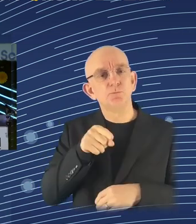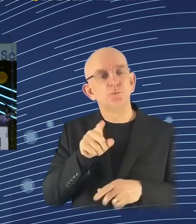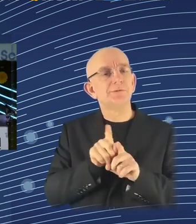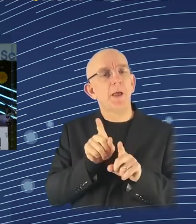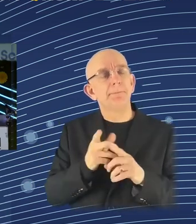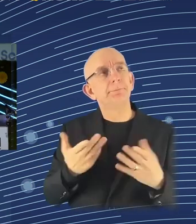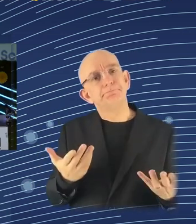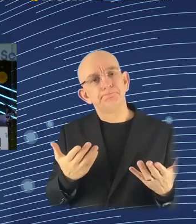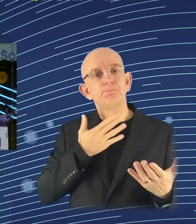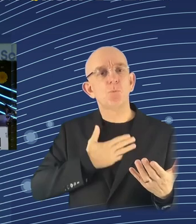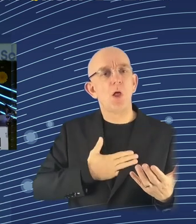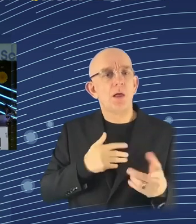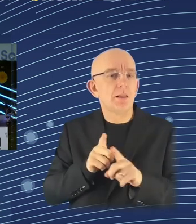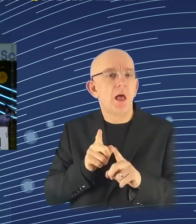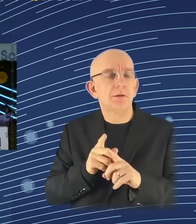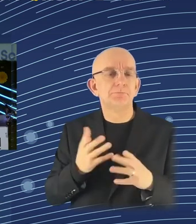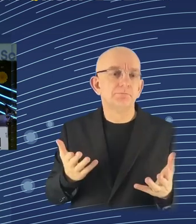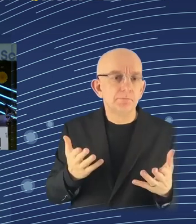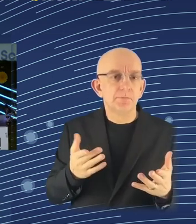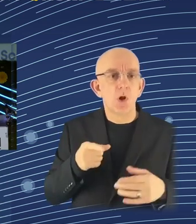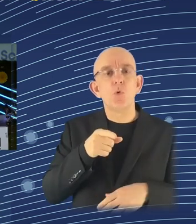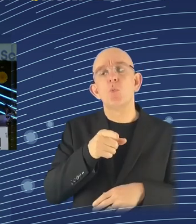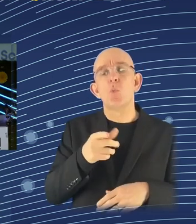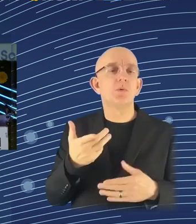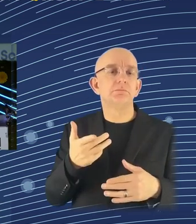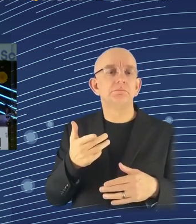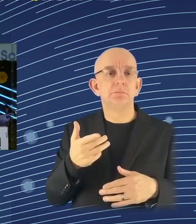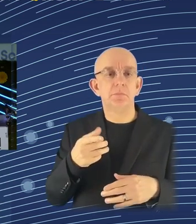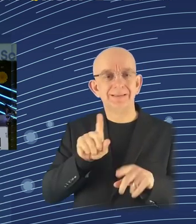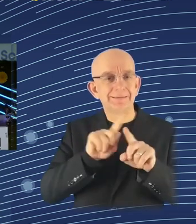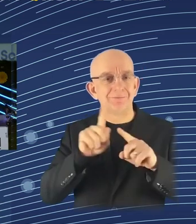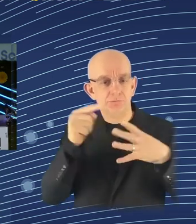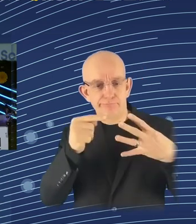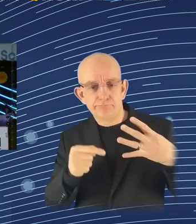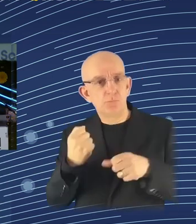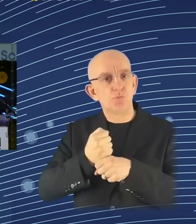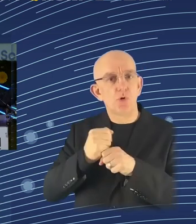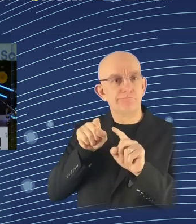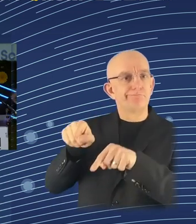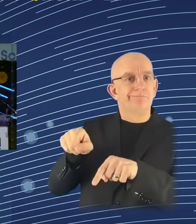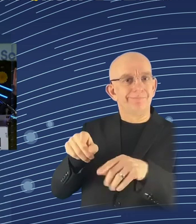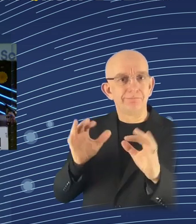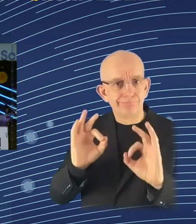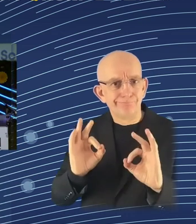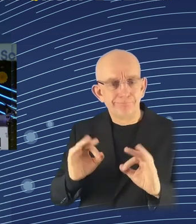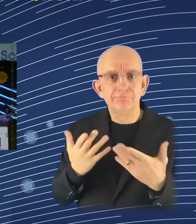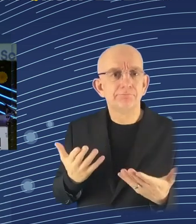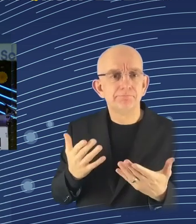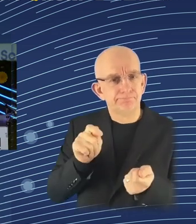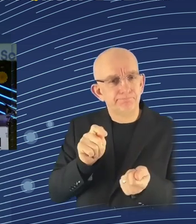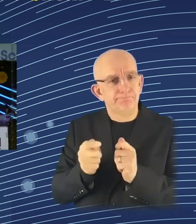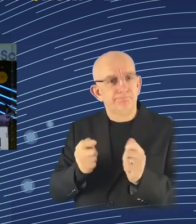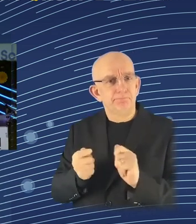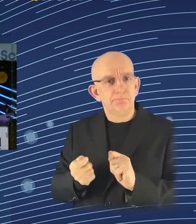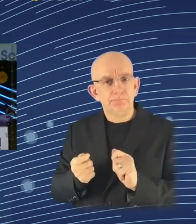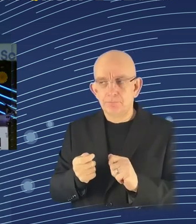good chance. I'm going to see my boss and I'm going to talk about the future of this company and what my role is going to be. So anyway, these are the features that workers